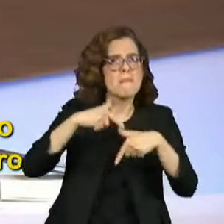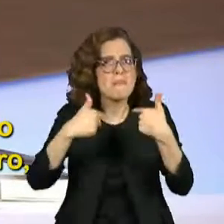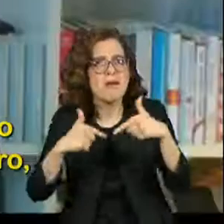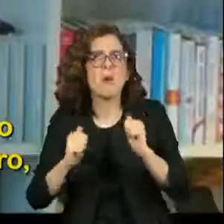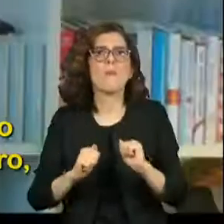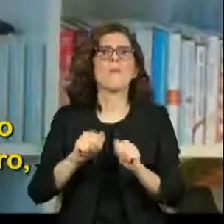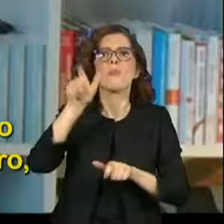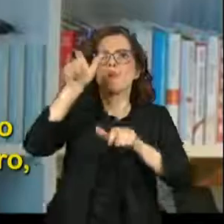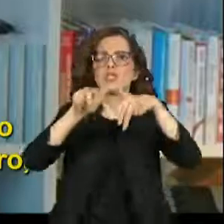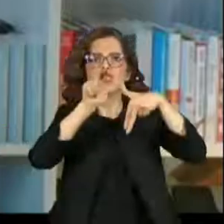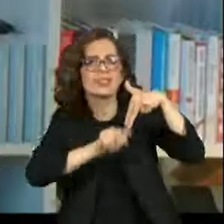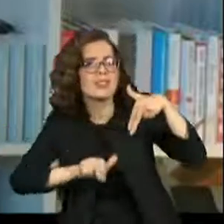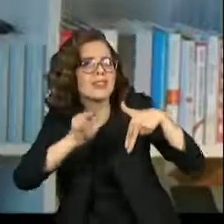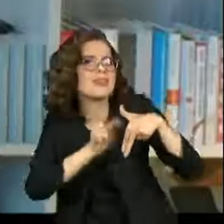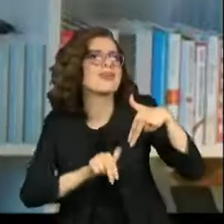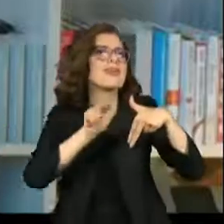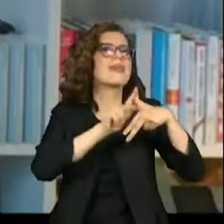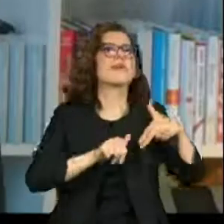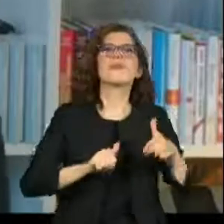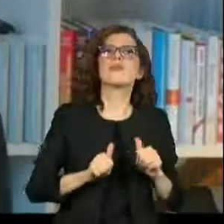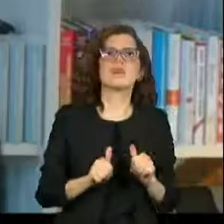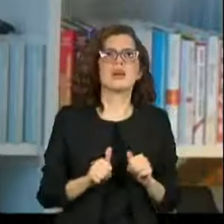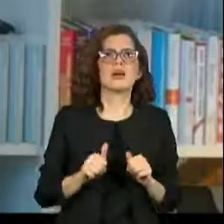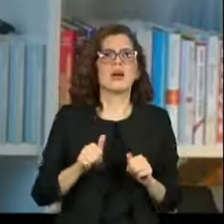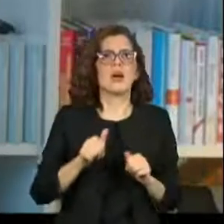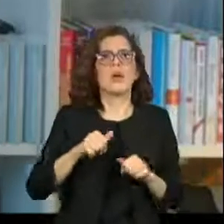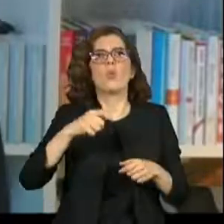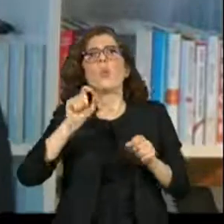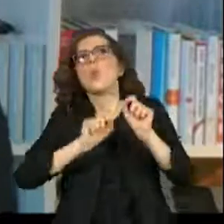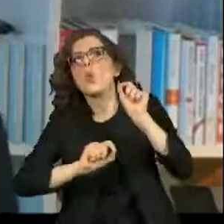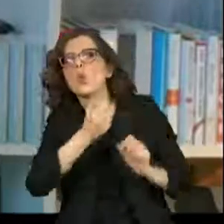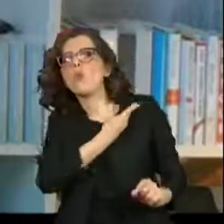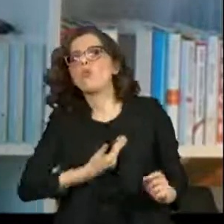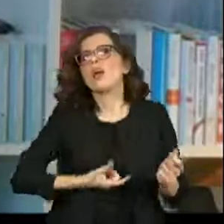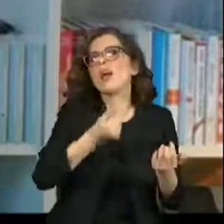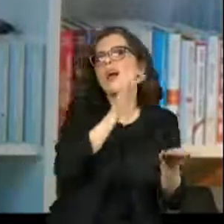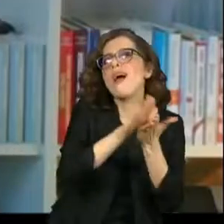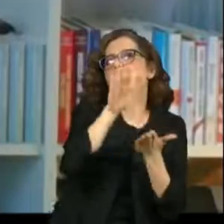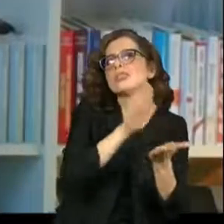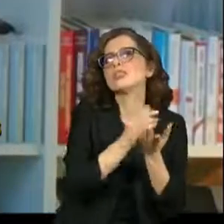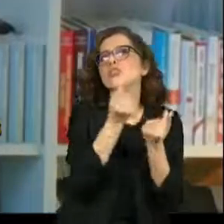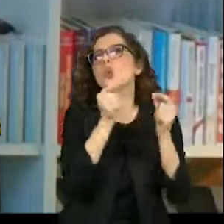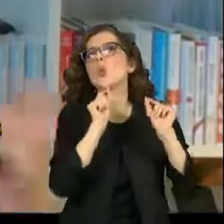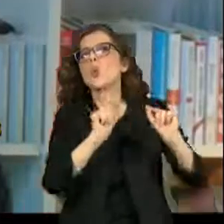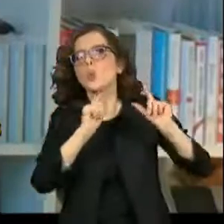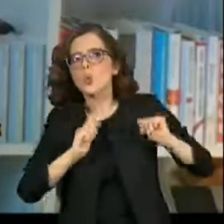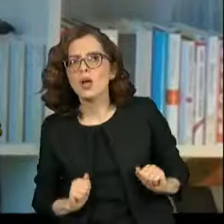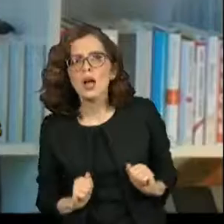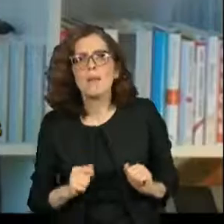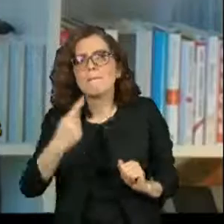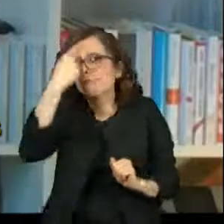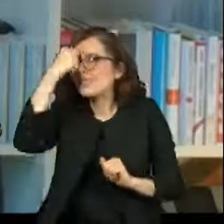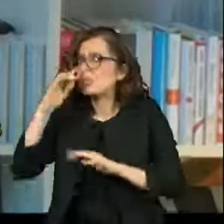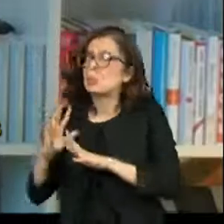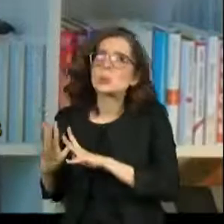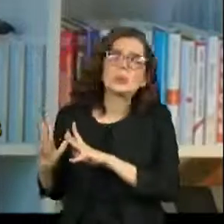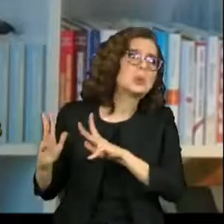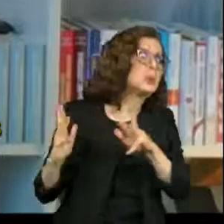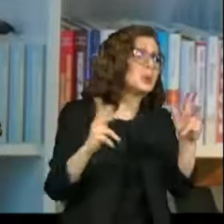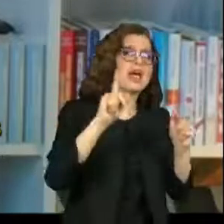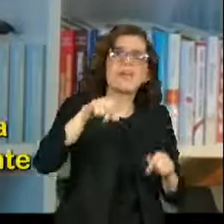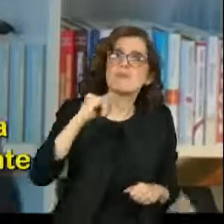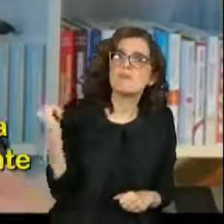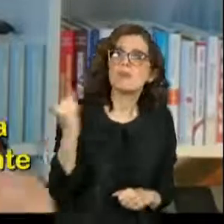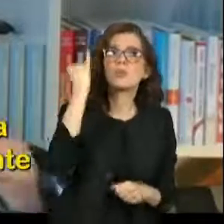gender roles, what government spends money on, all of those things that are really